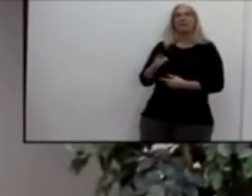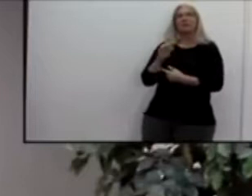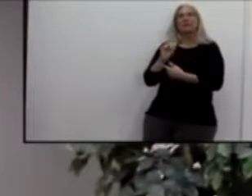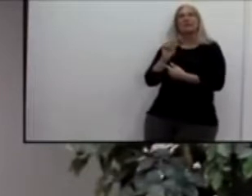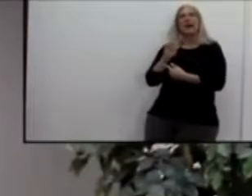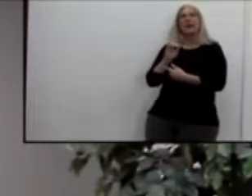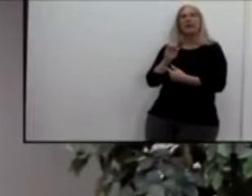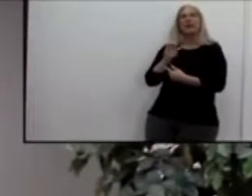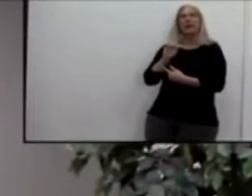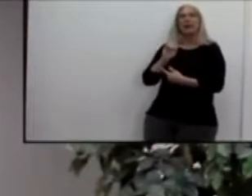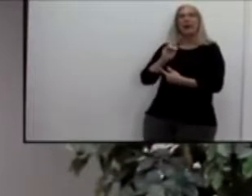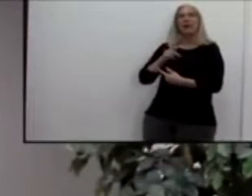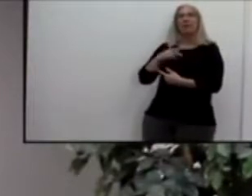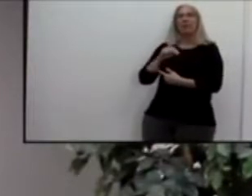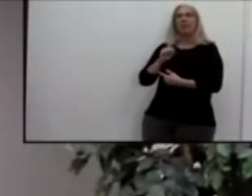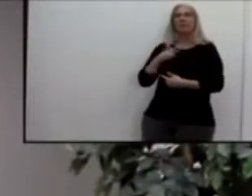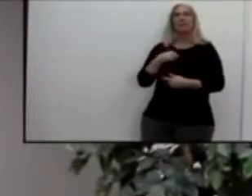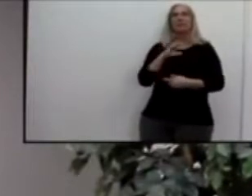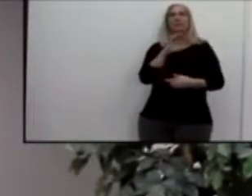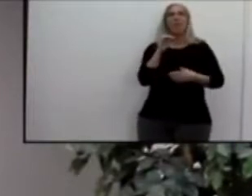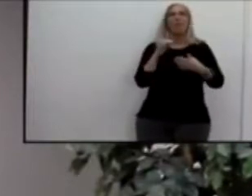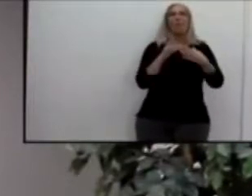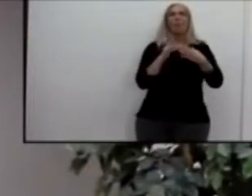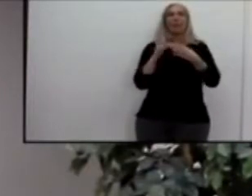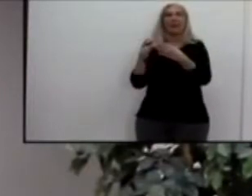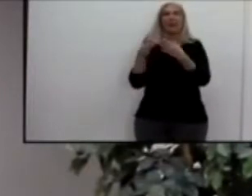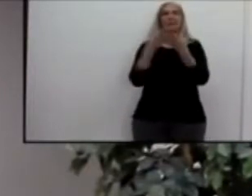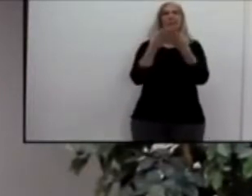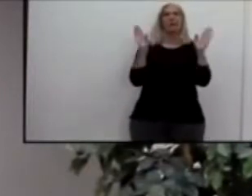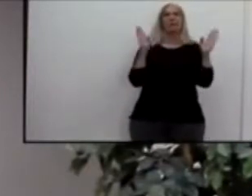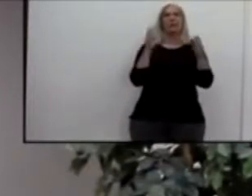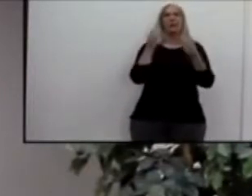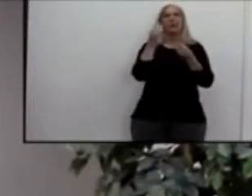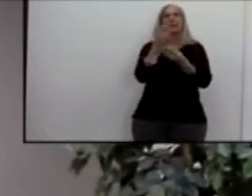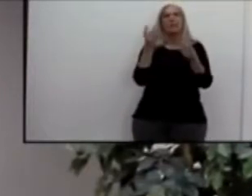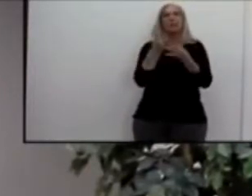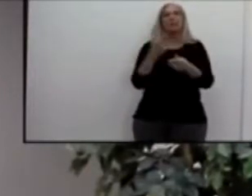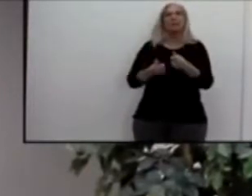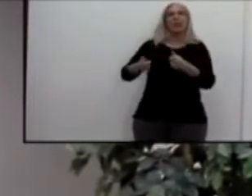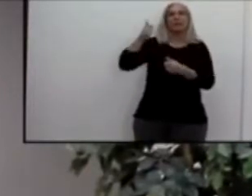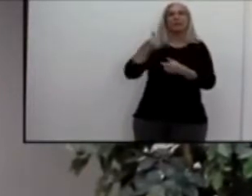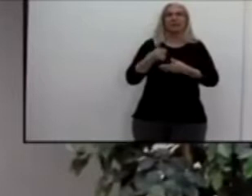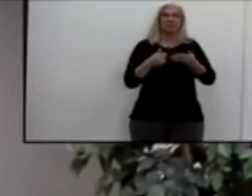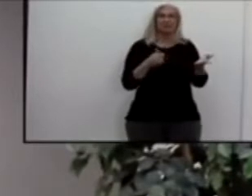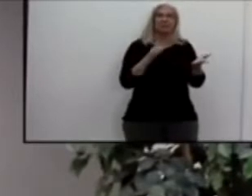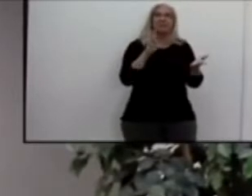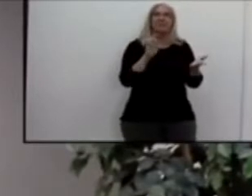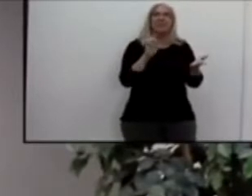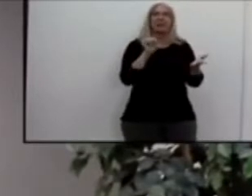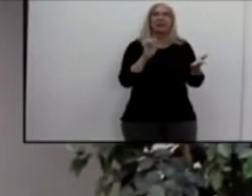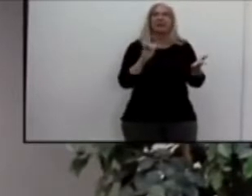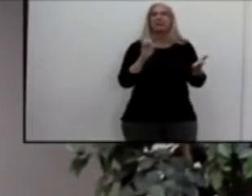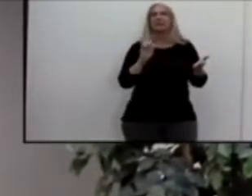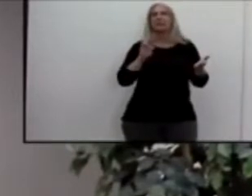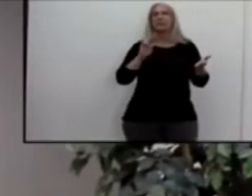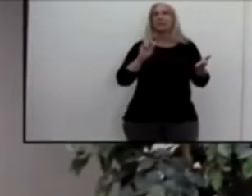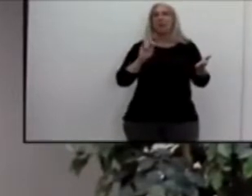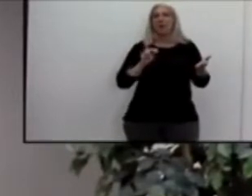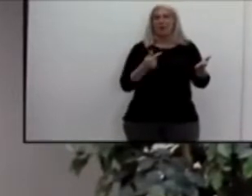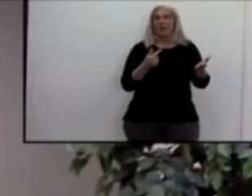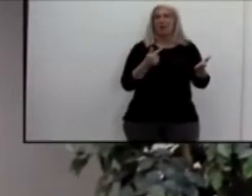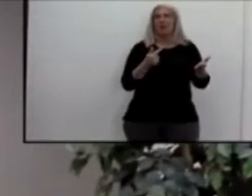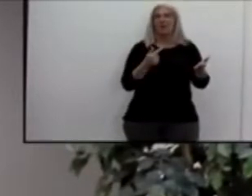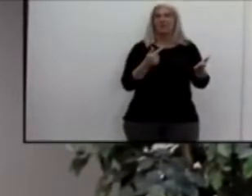public information officer. I'm here with my co-lead Betty Young. As you could see we were wearing our face